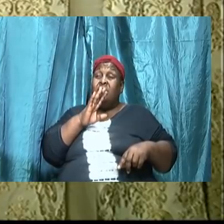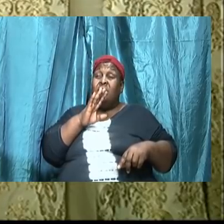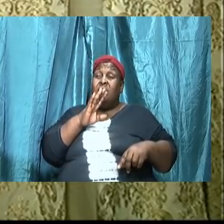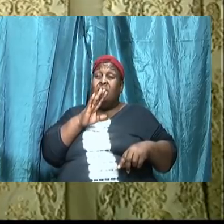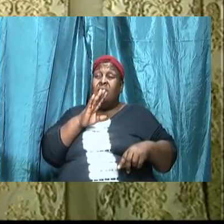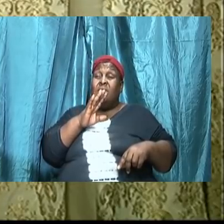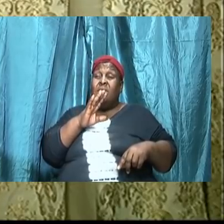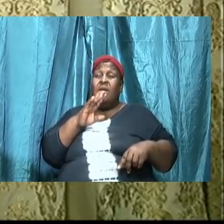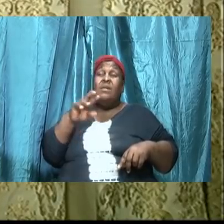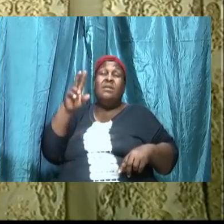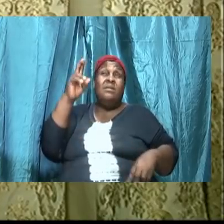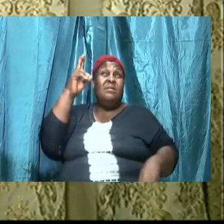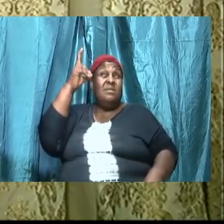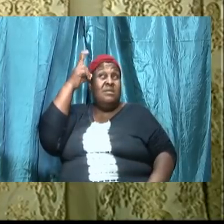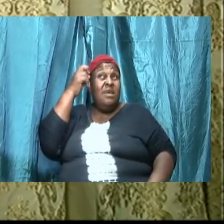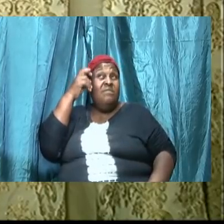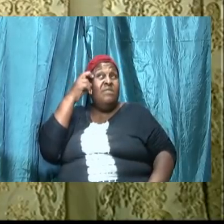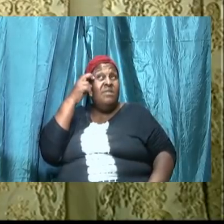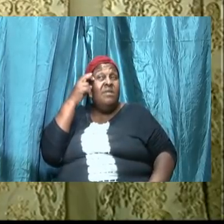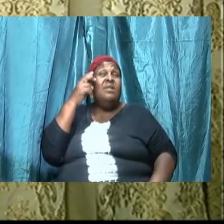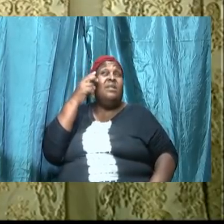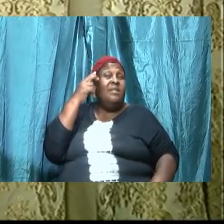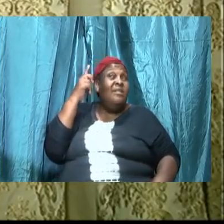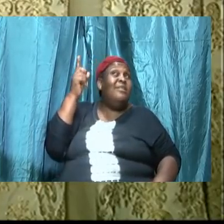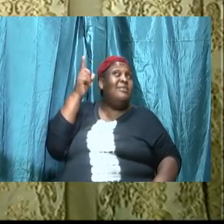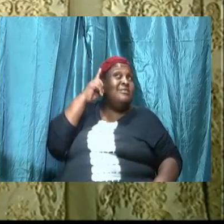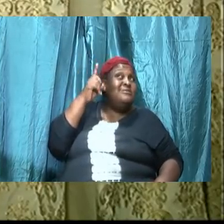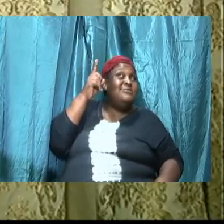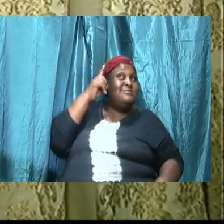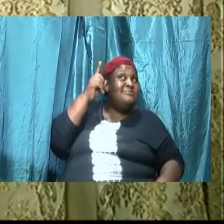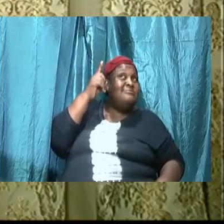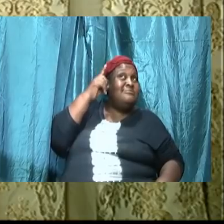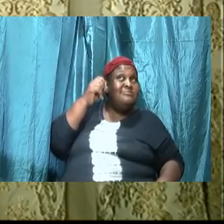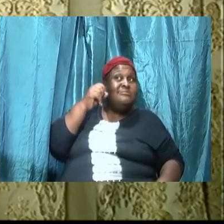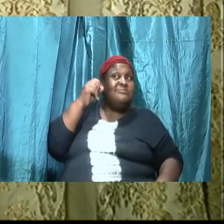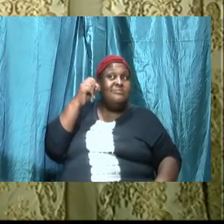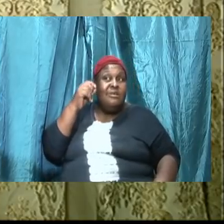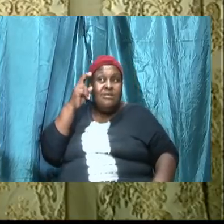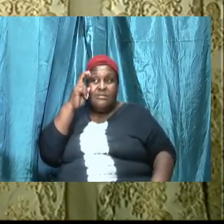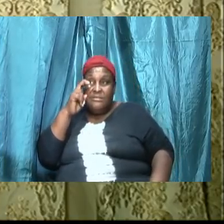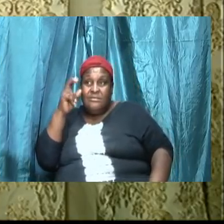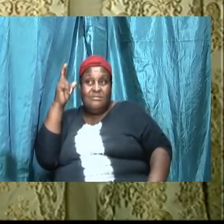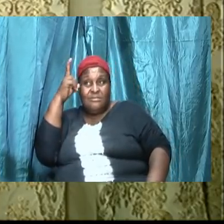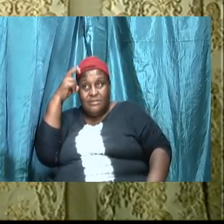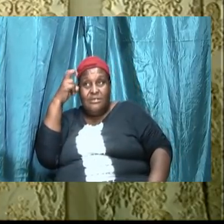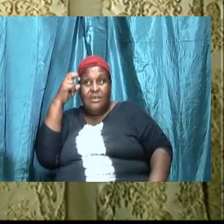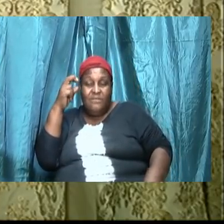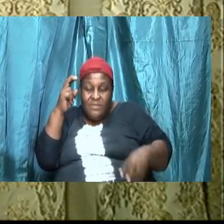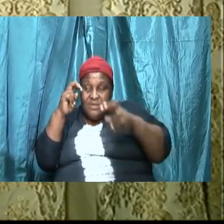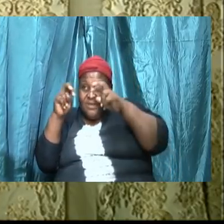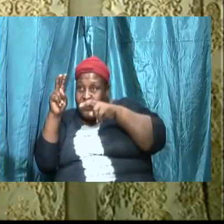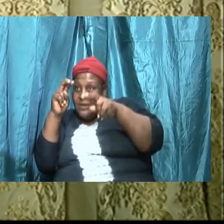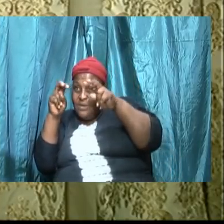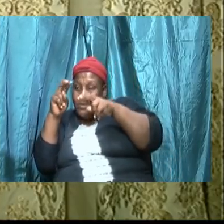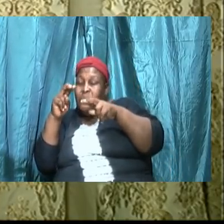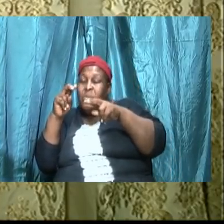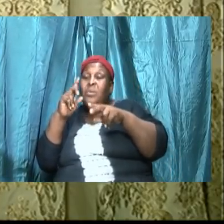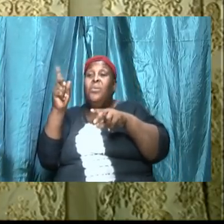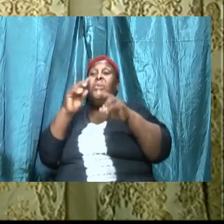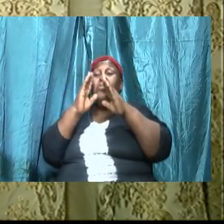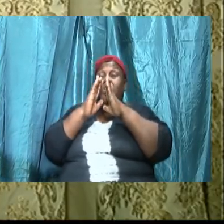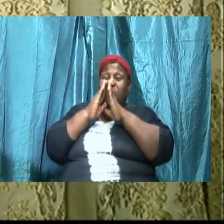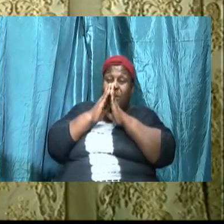he look at activities and he observe where prayer is taking place and he